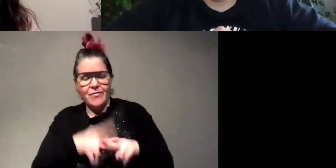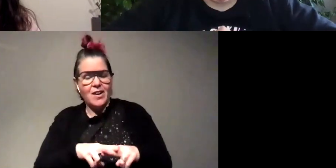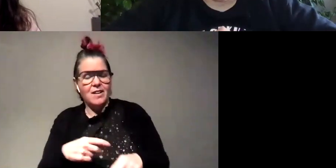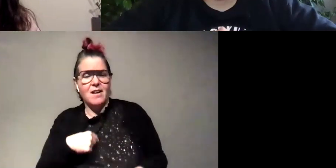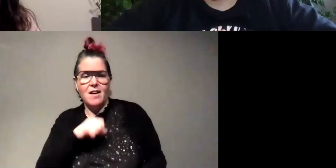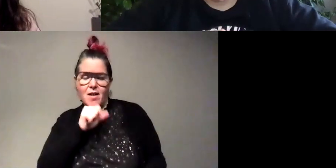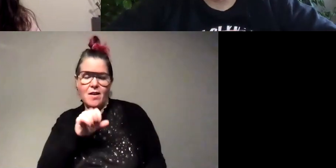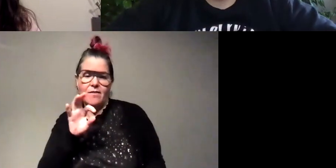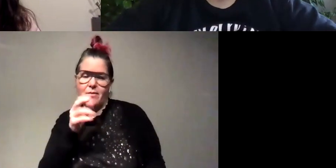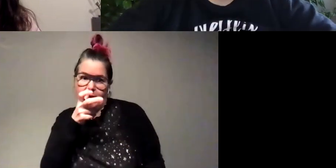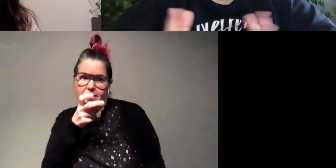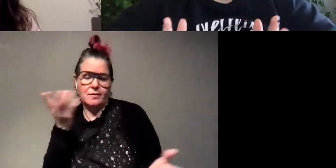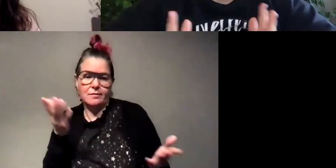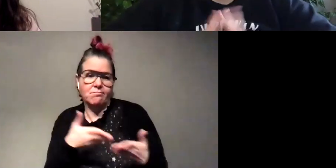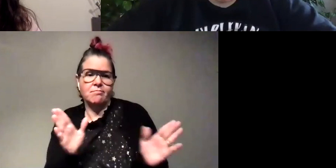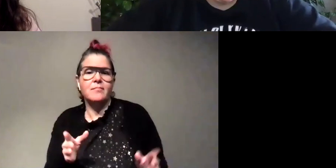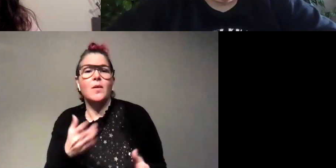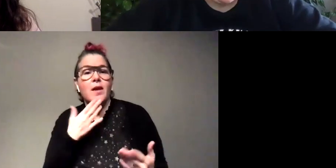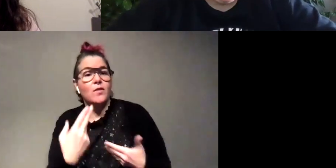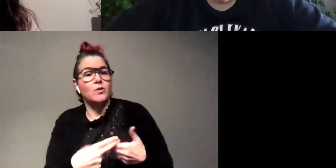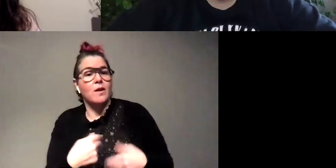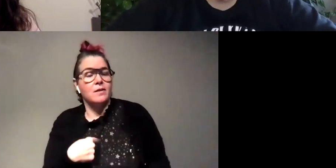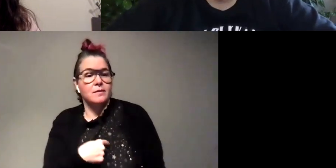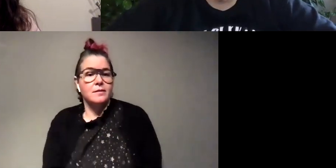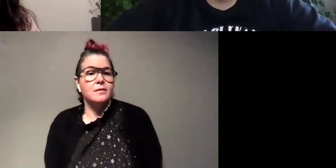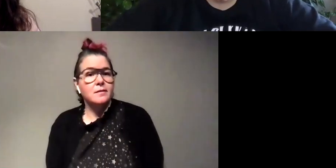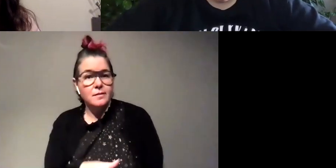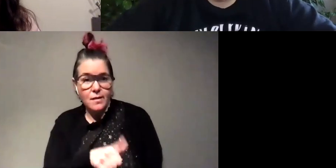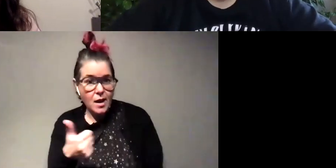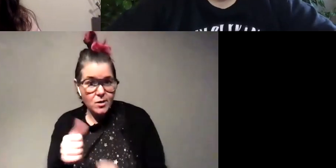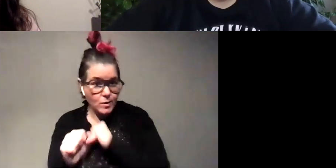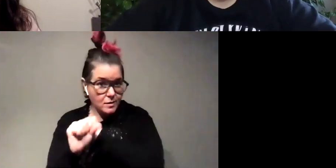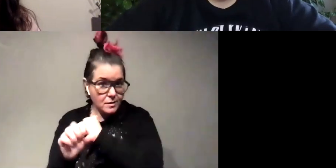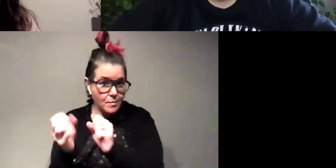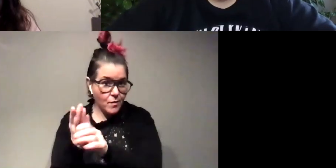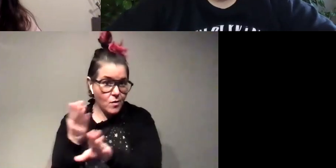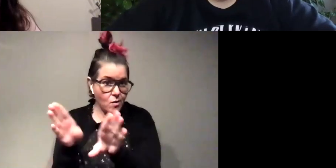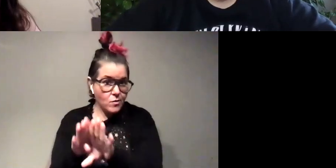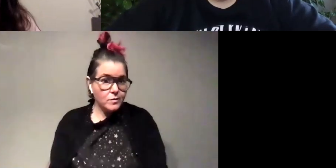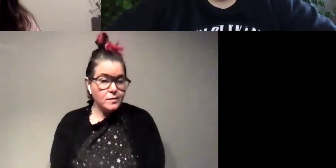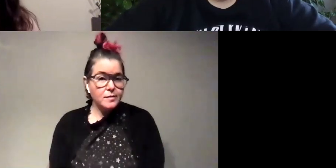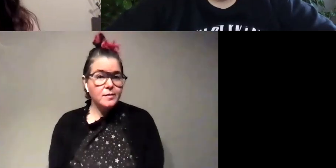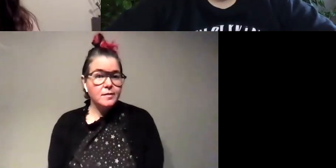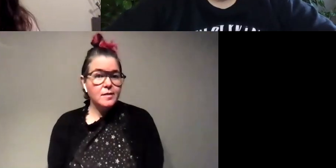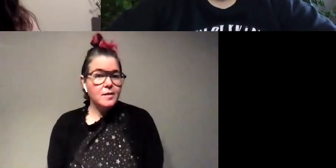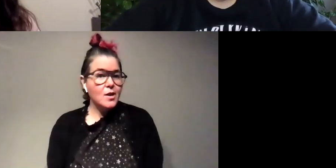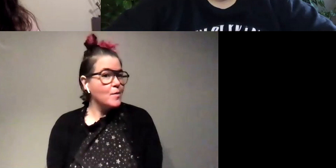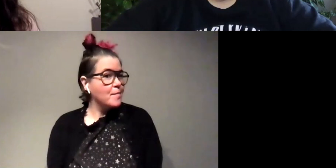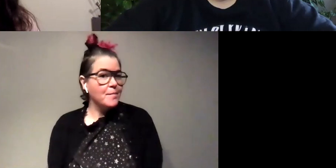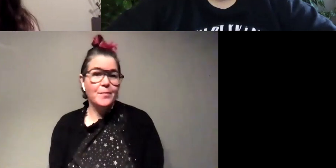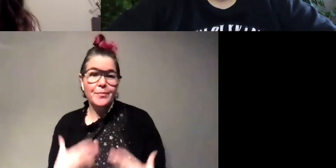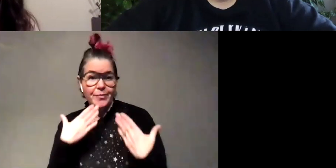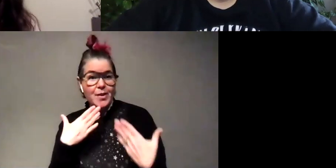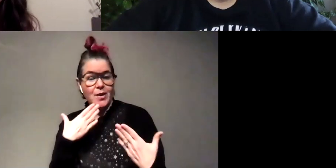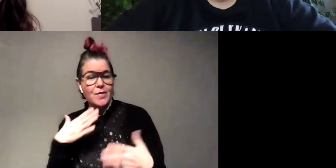love bugs so much so thanks for joining us um is there anything else you'd like to tell us before we go uh no thank you for